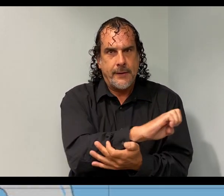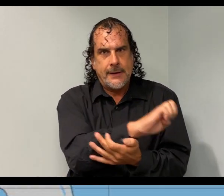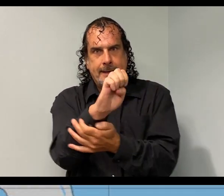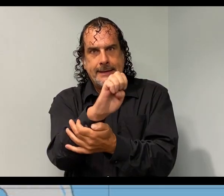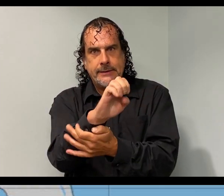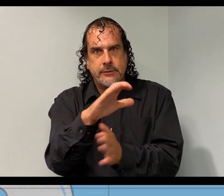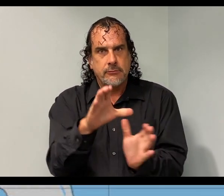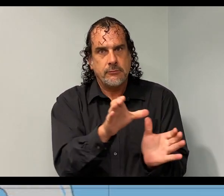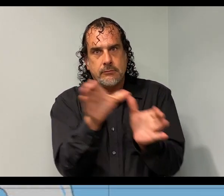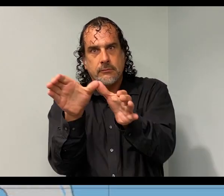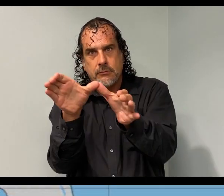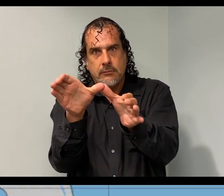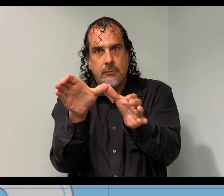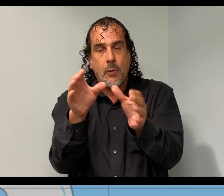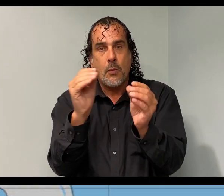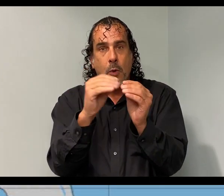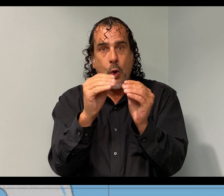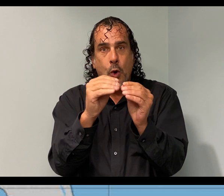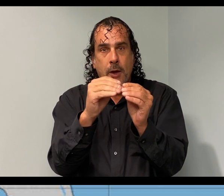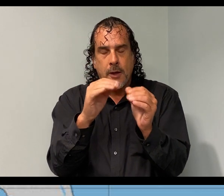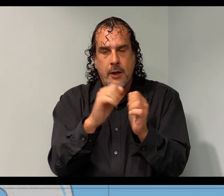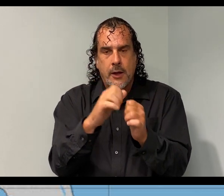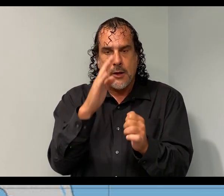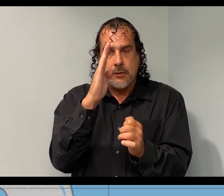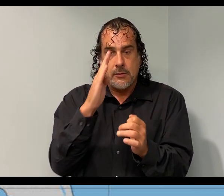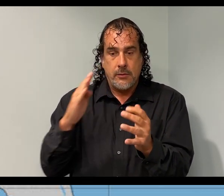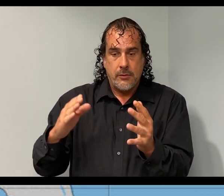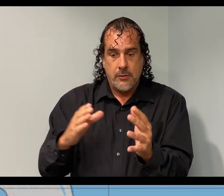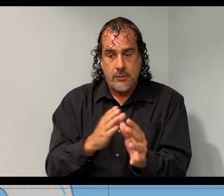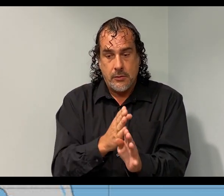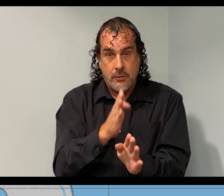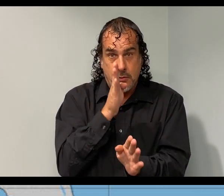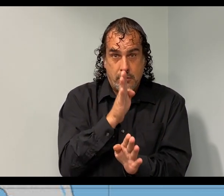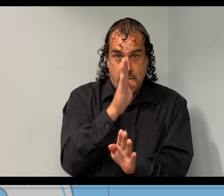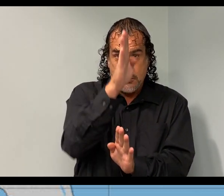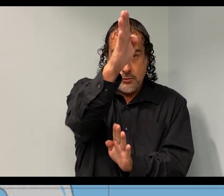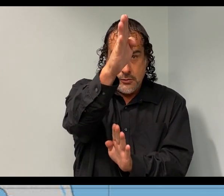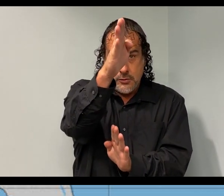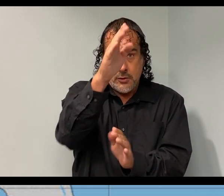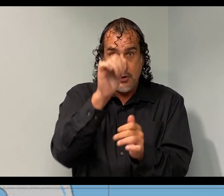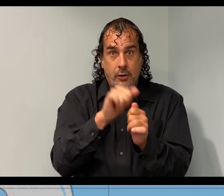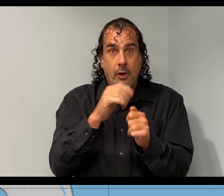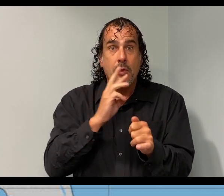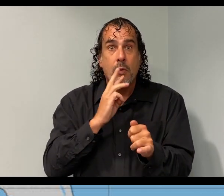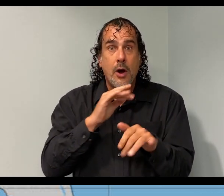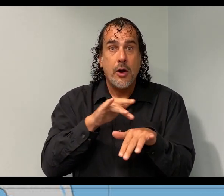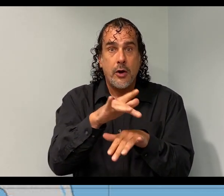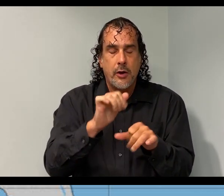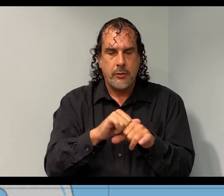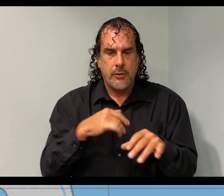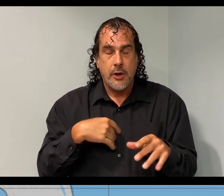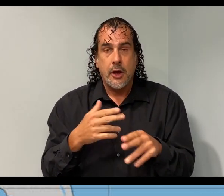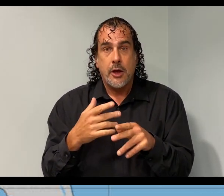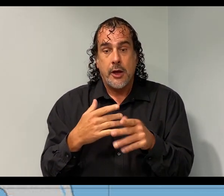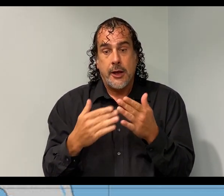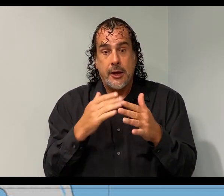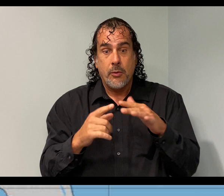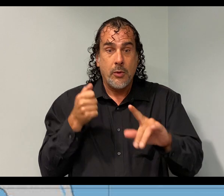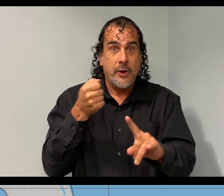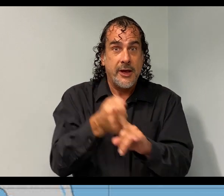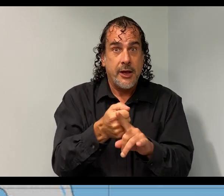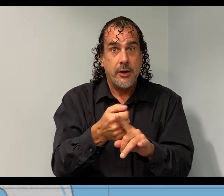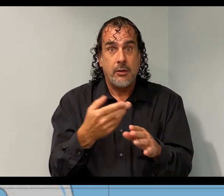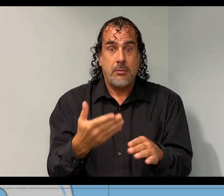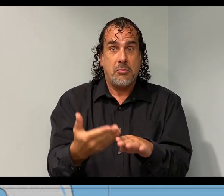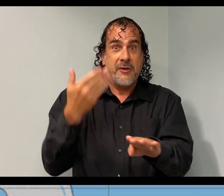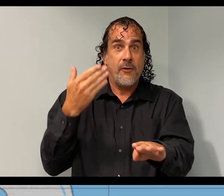the east. And as such, the straight-line distance across the water actually shortened the time frame of when that storm would make